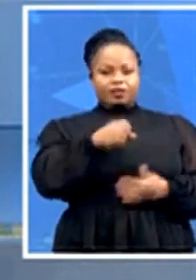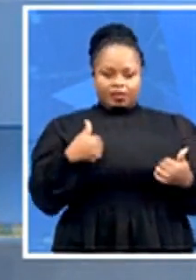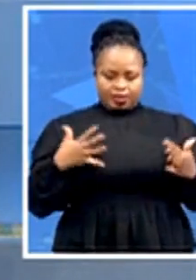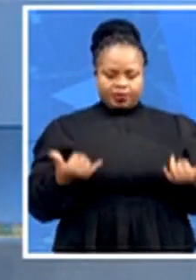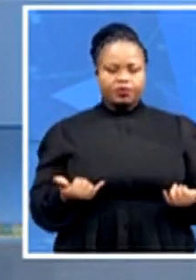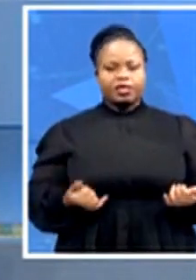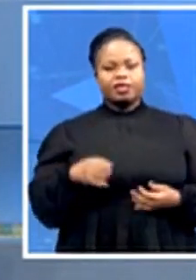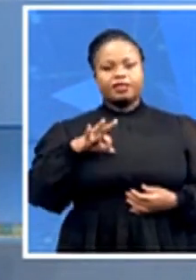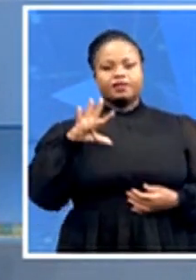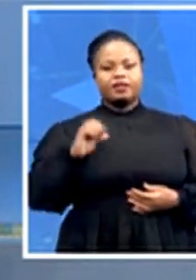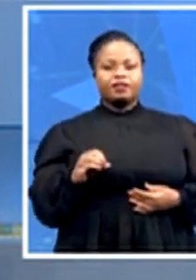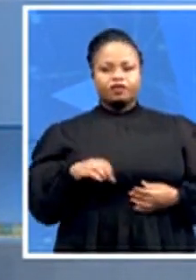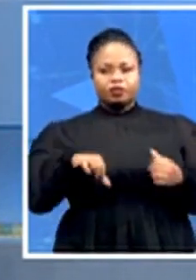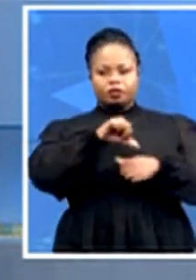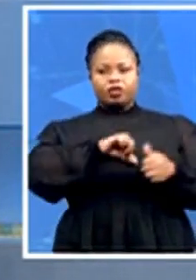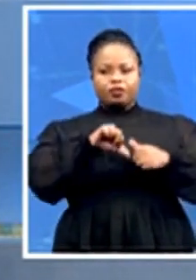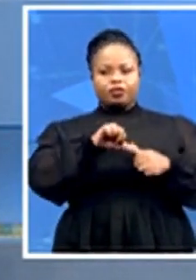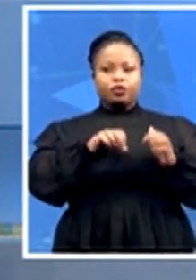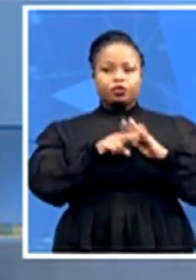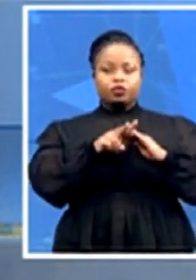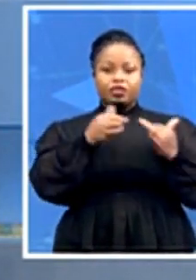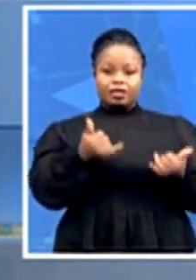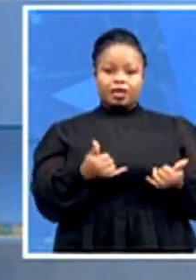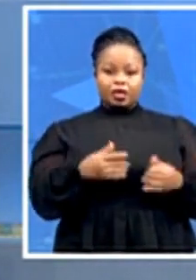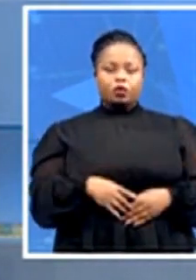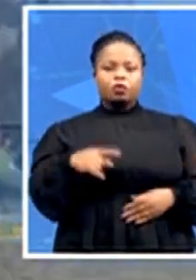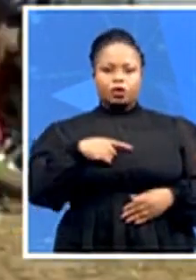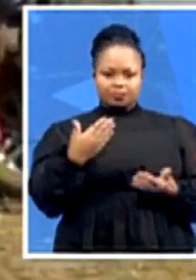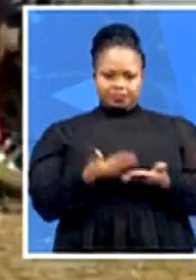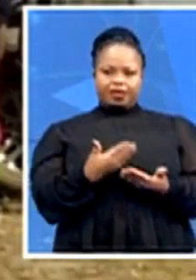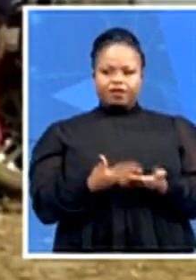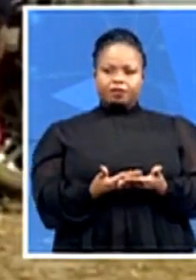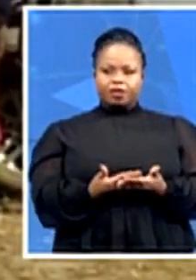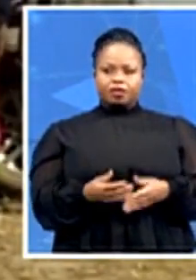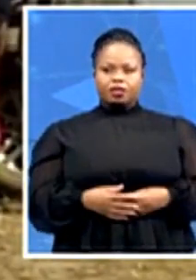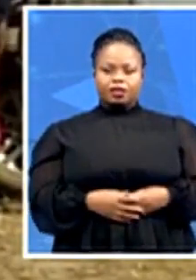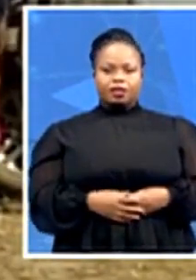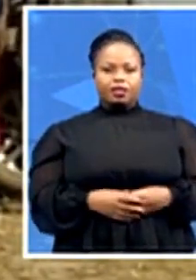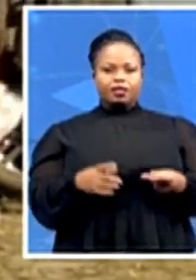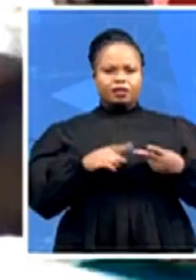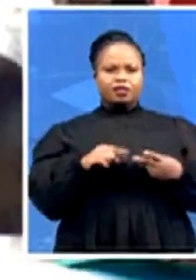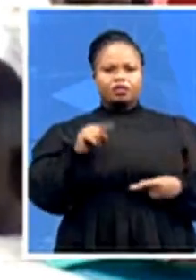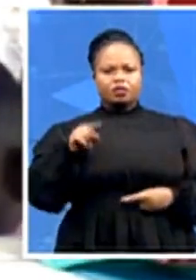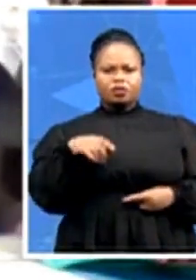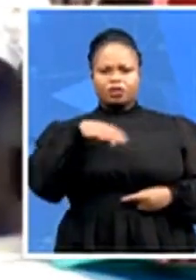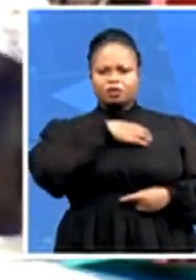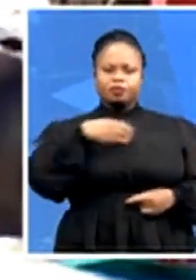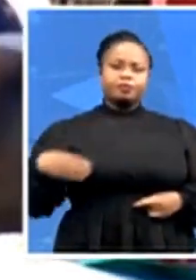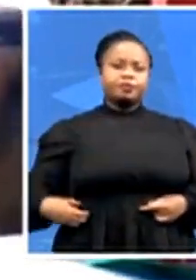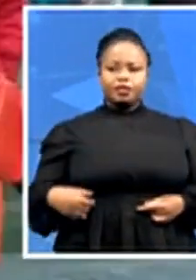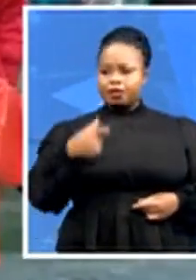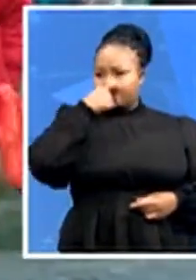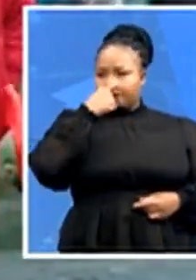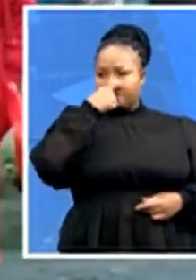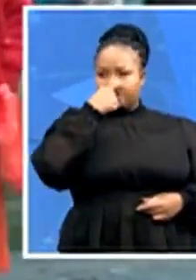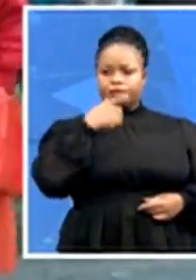grant will this time around also be available for caregivers. President Sir Ramaphosa recently announced the reintroduction of the grant